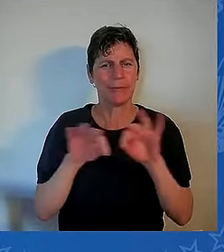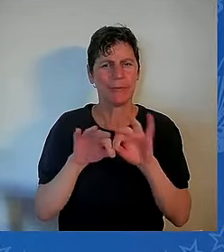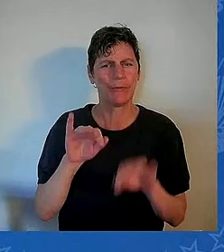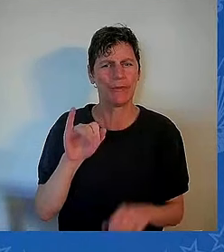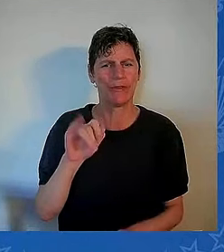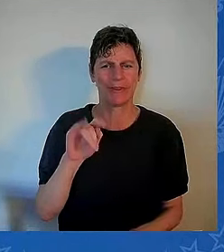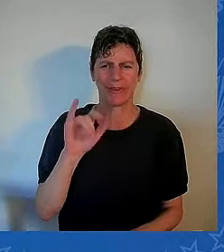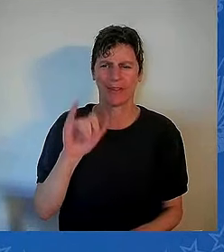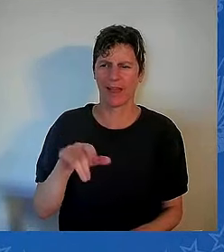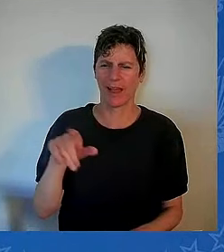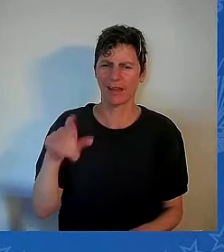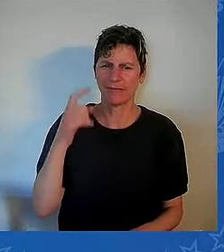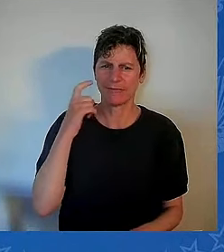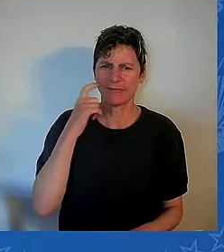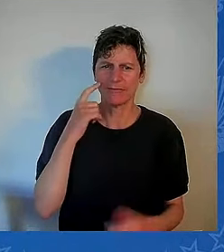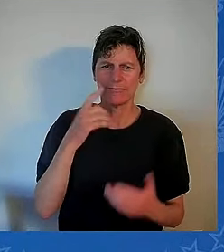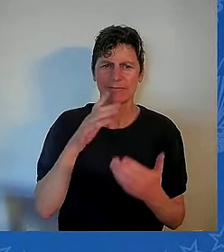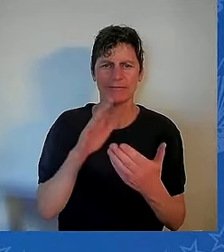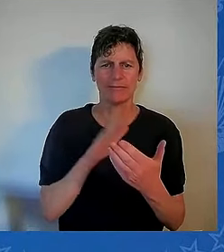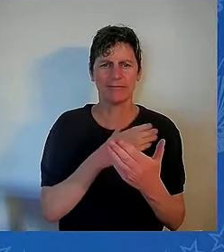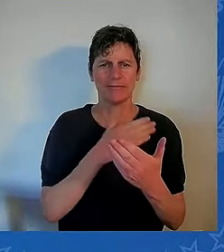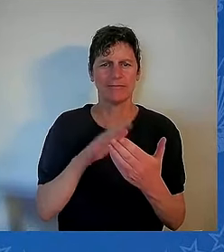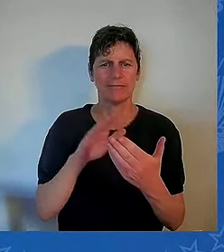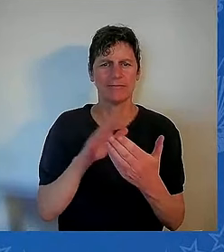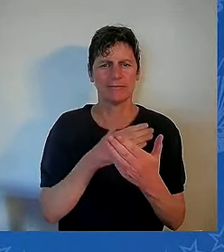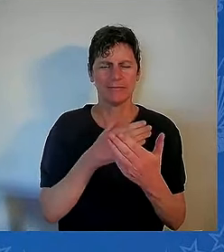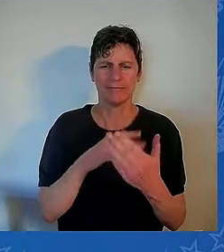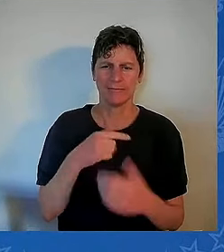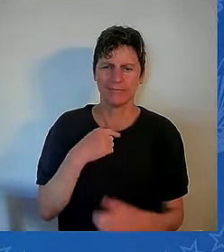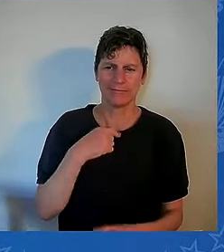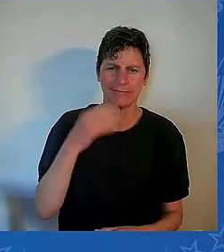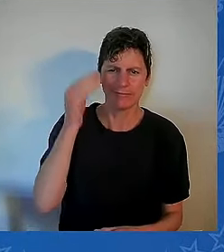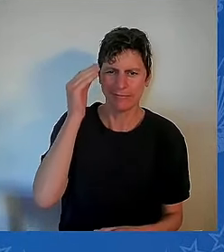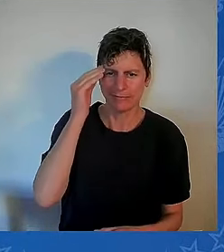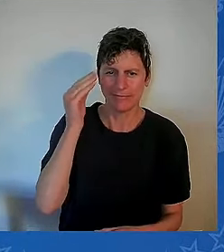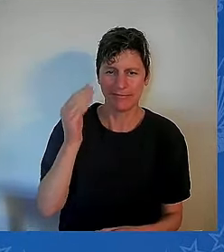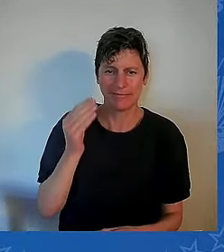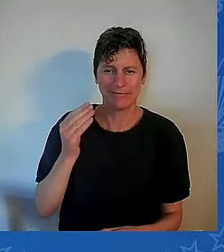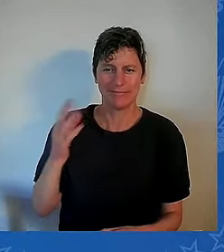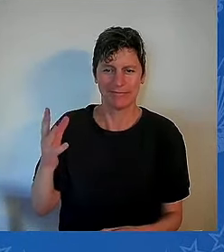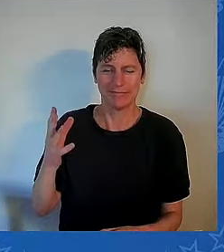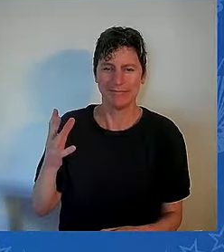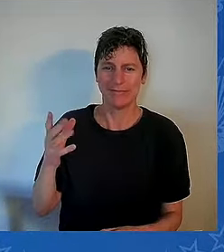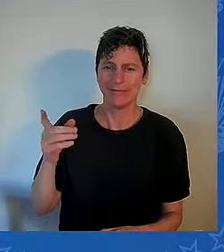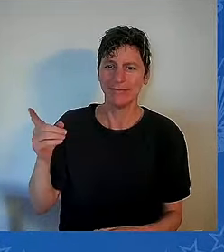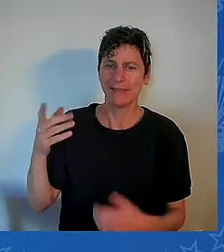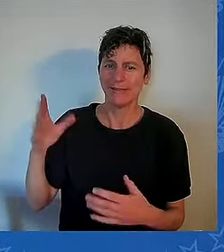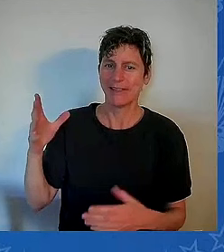a Grammy, I'm going to give it to you. The only guy in this whole darn church who can't sing a note.